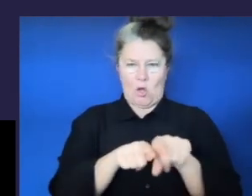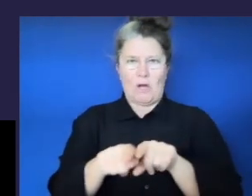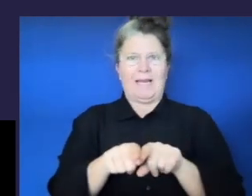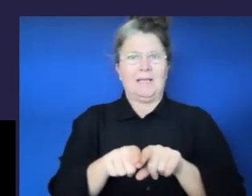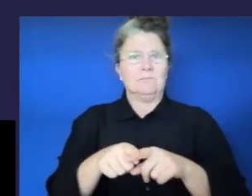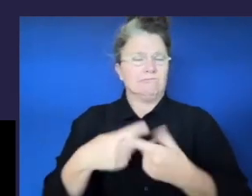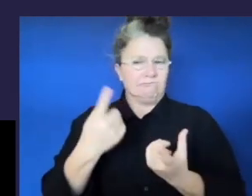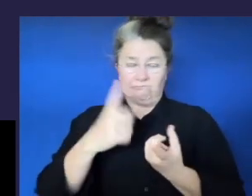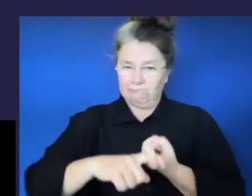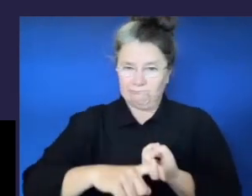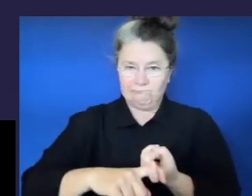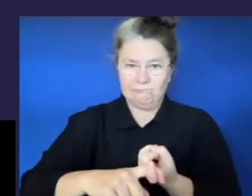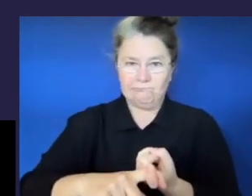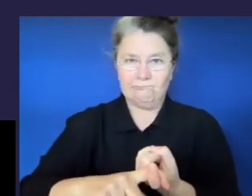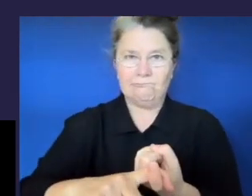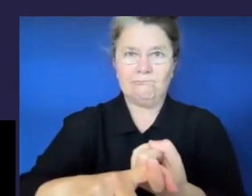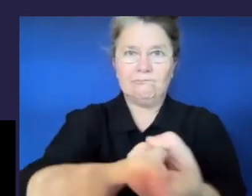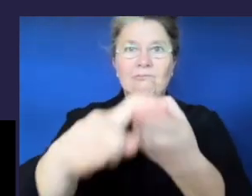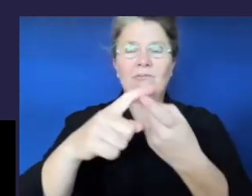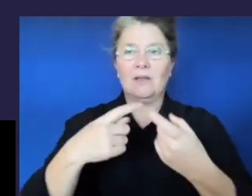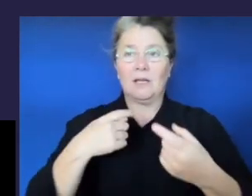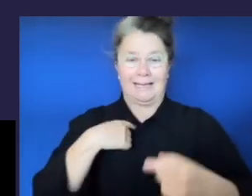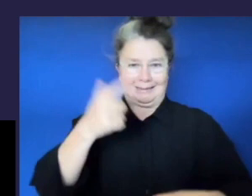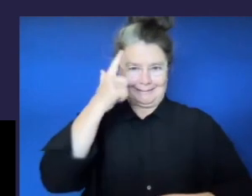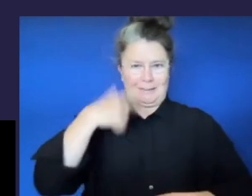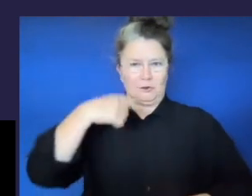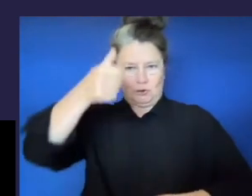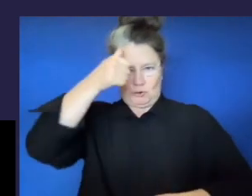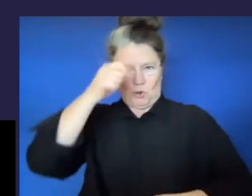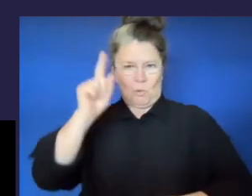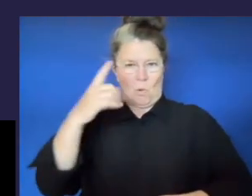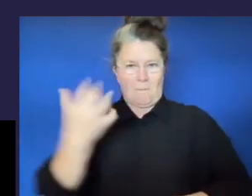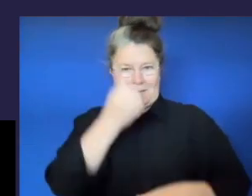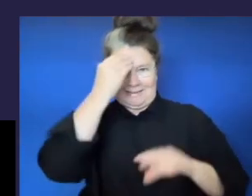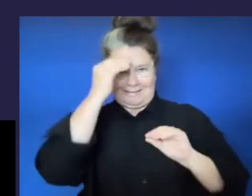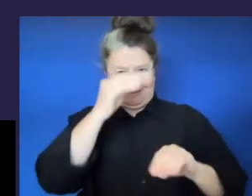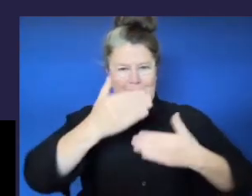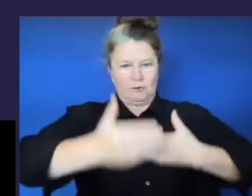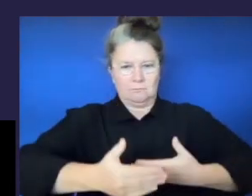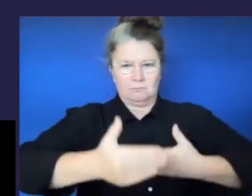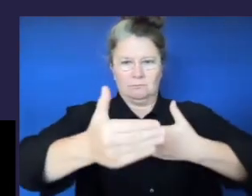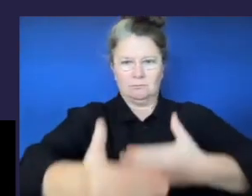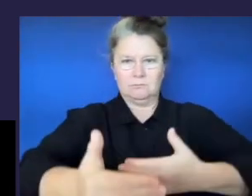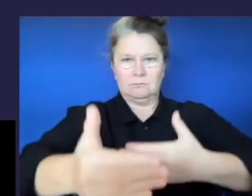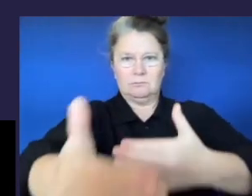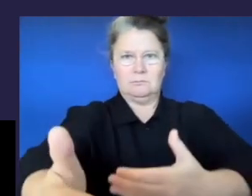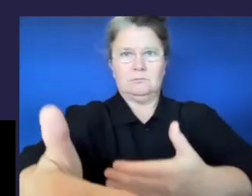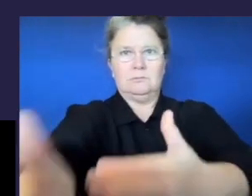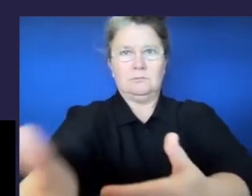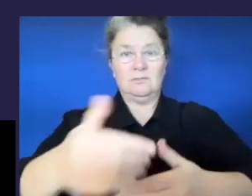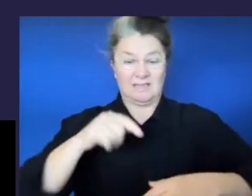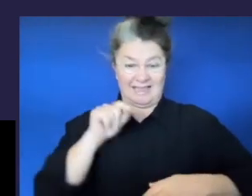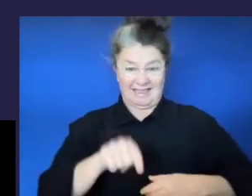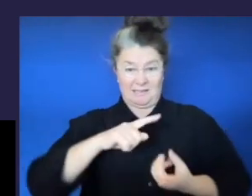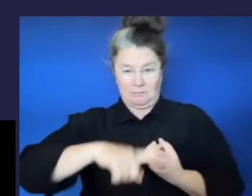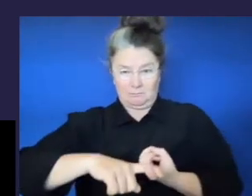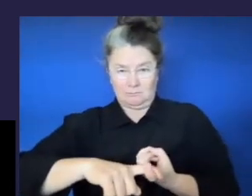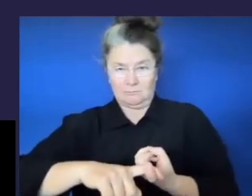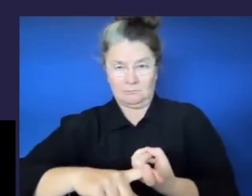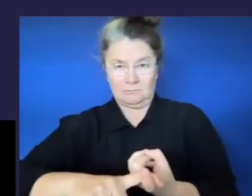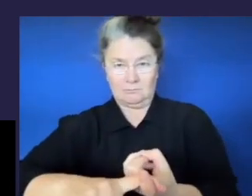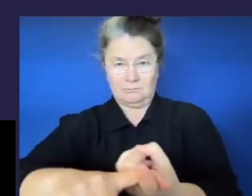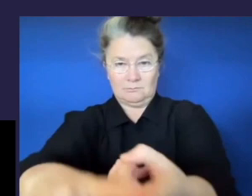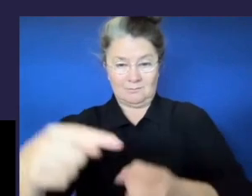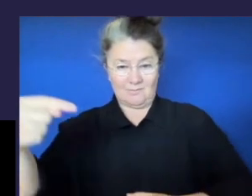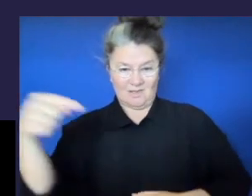to be taught across the years of schooling. This learning continuum encourages the support of student diversity by stipulating what should